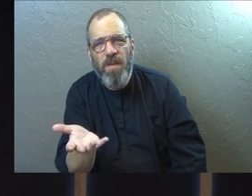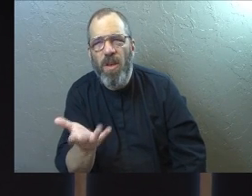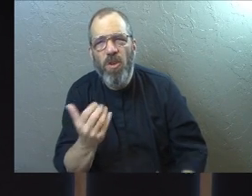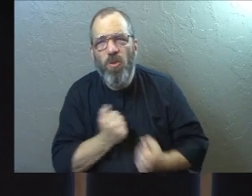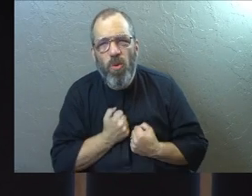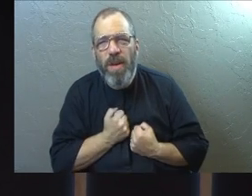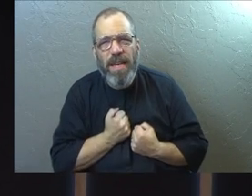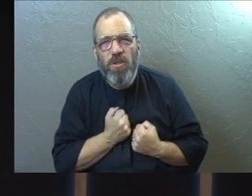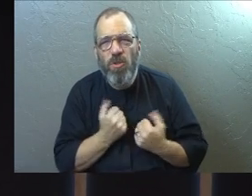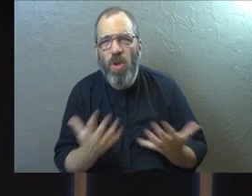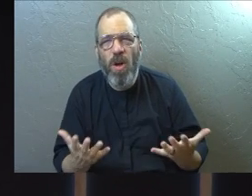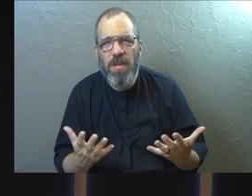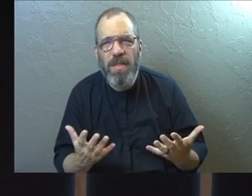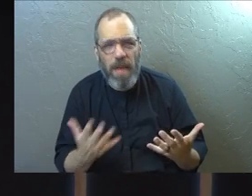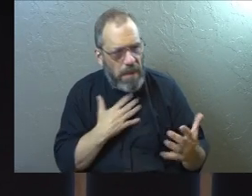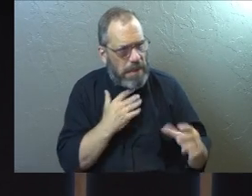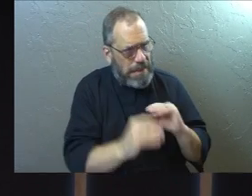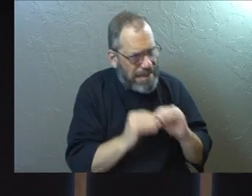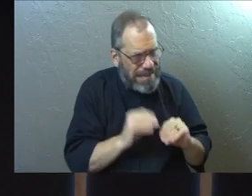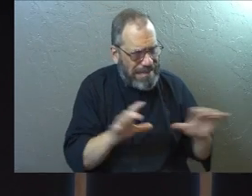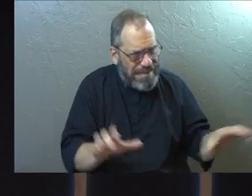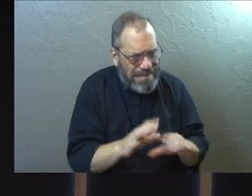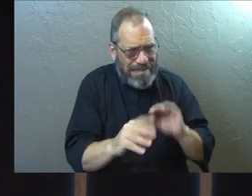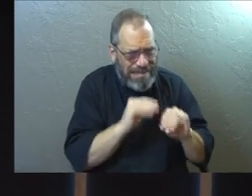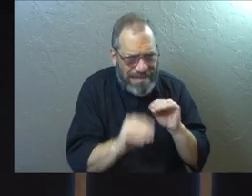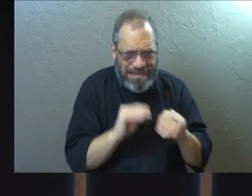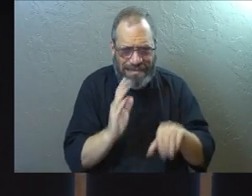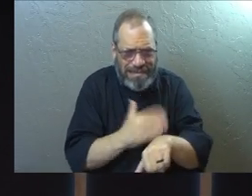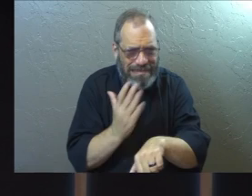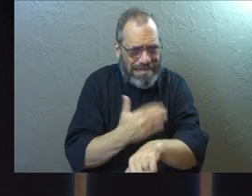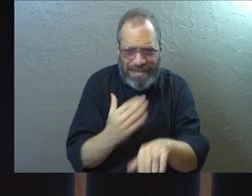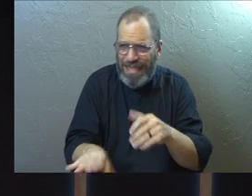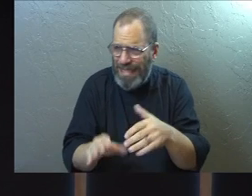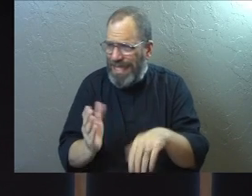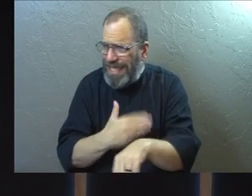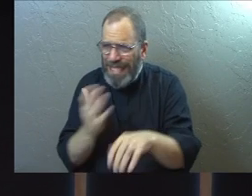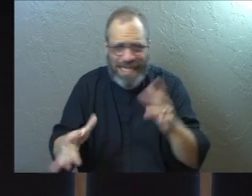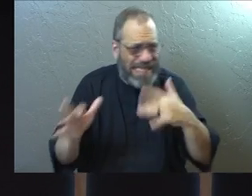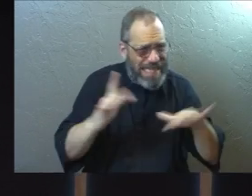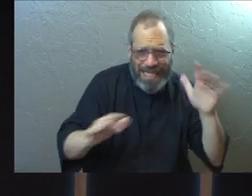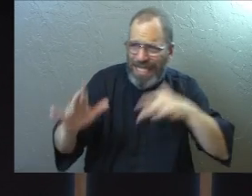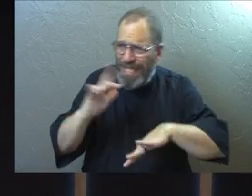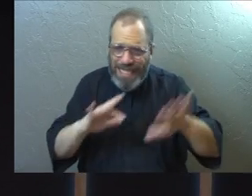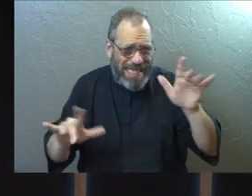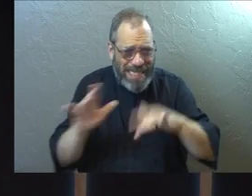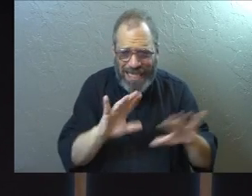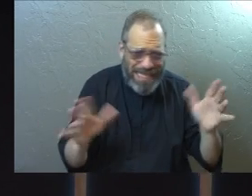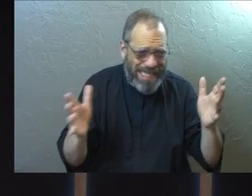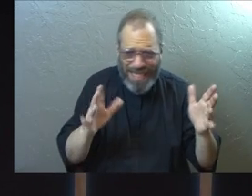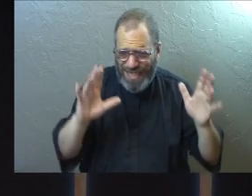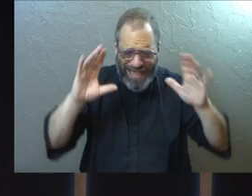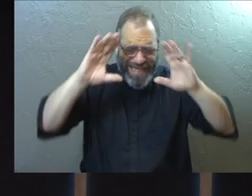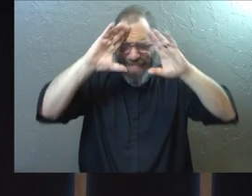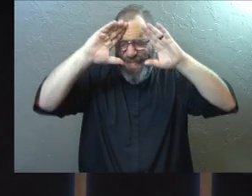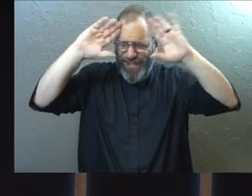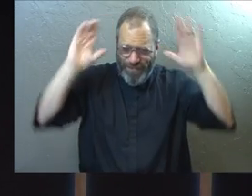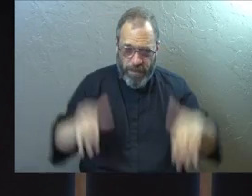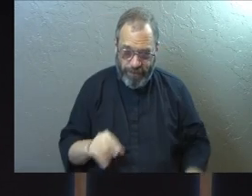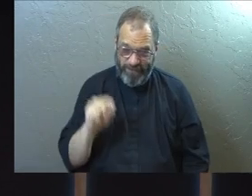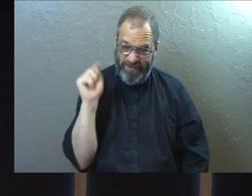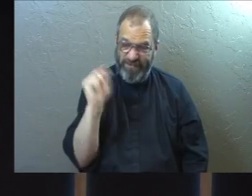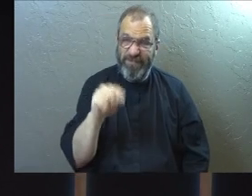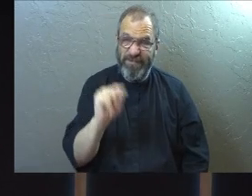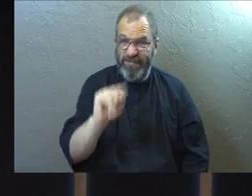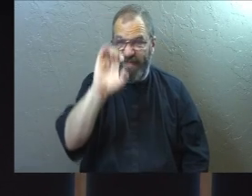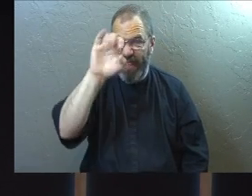exhaustion. I've tried to fix it. And I've tried everything. And if you're in that place, this song